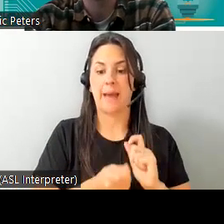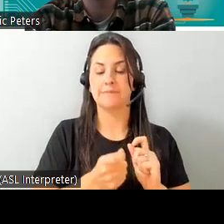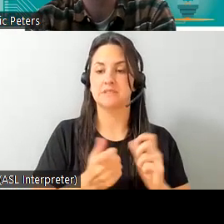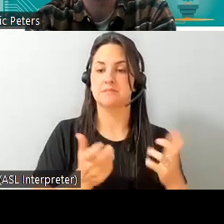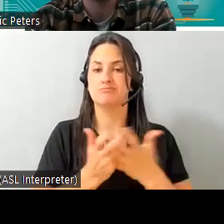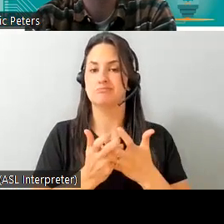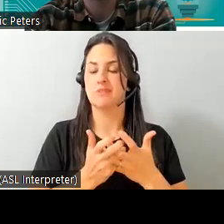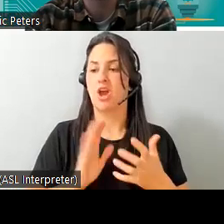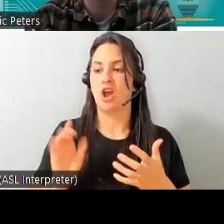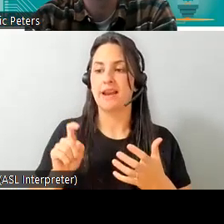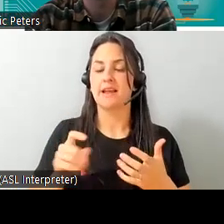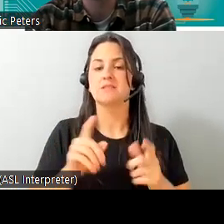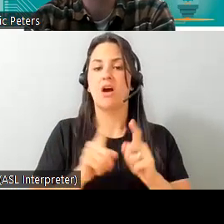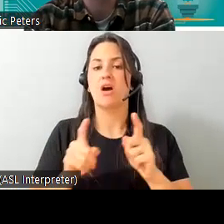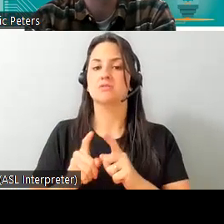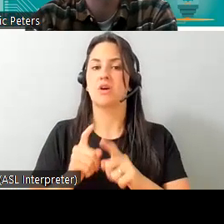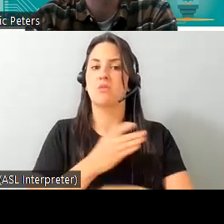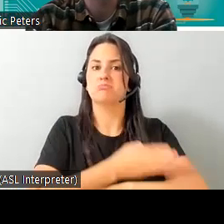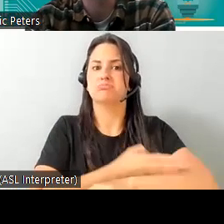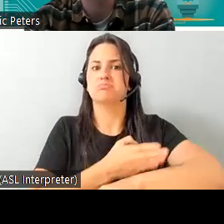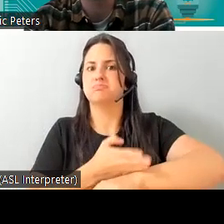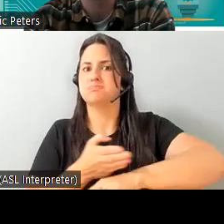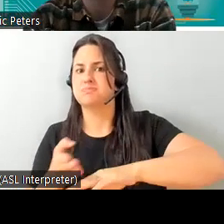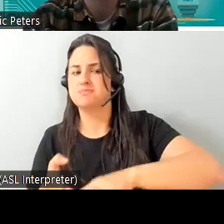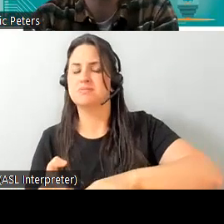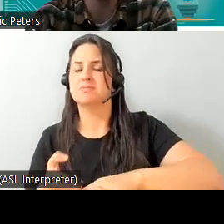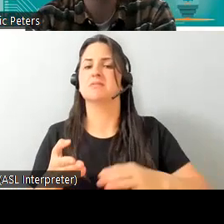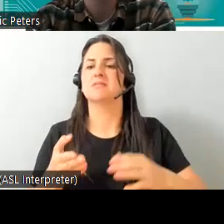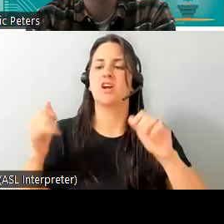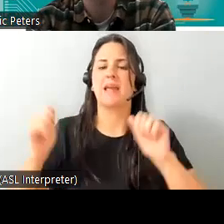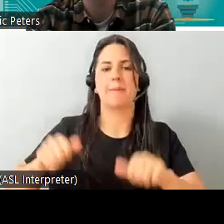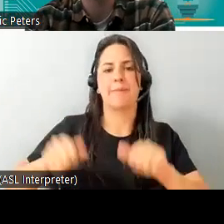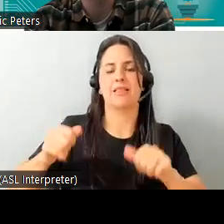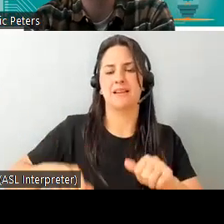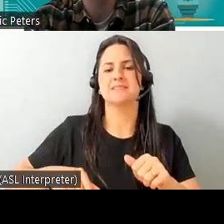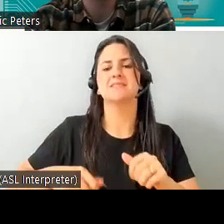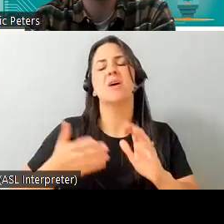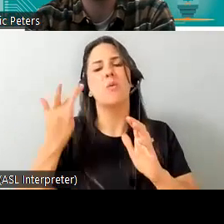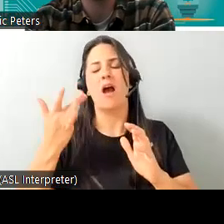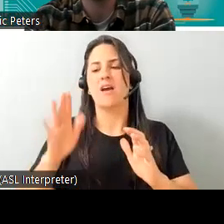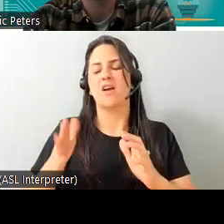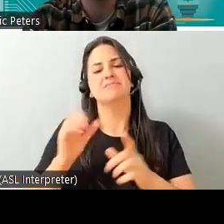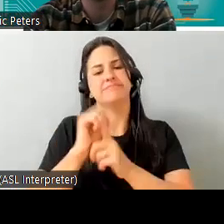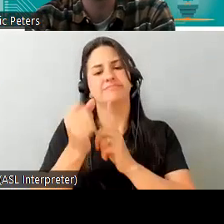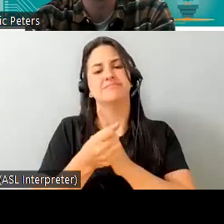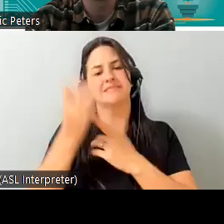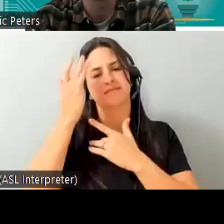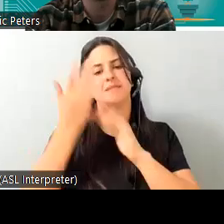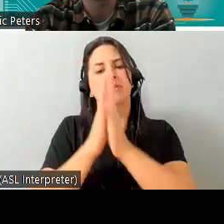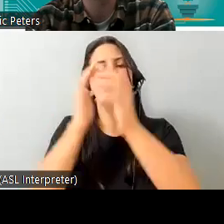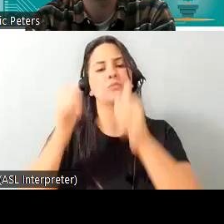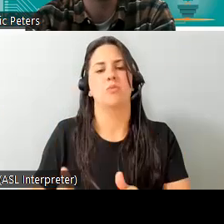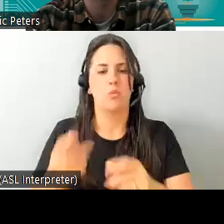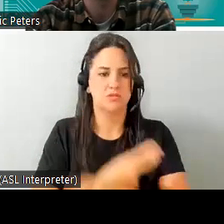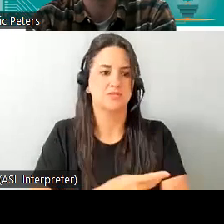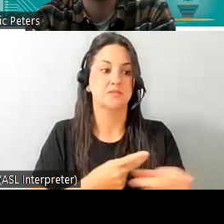and her regressing capabilities as her condition continues to worsen so our design goal therefore with this project would be to build